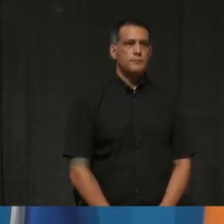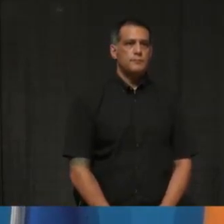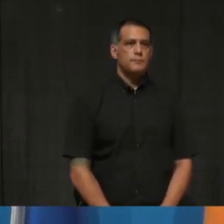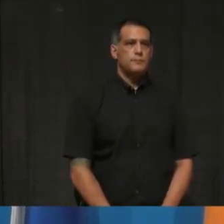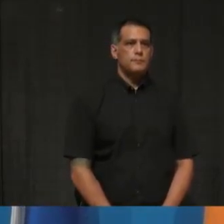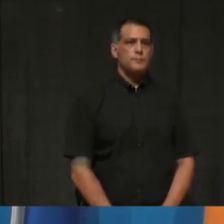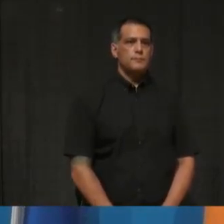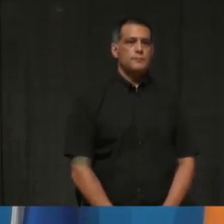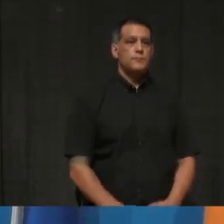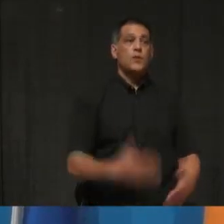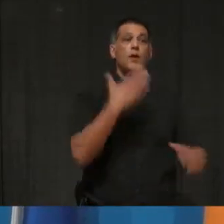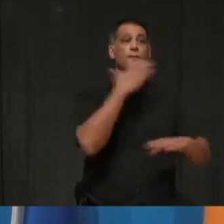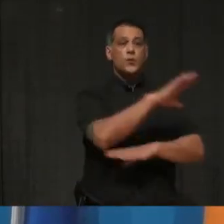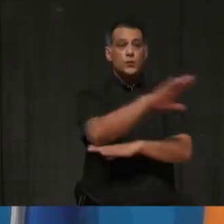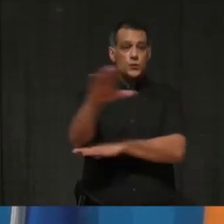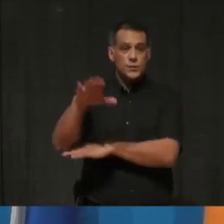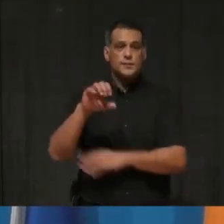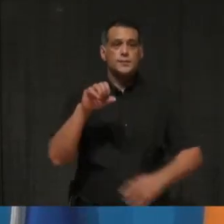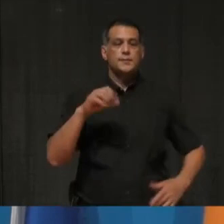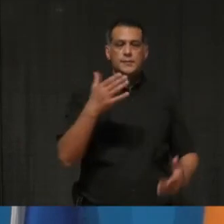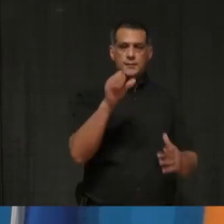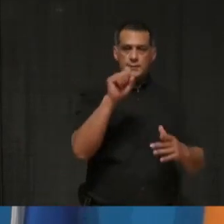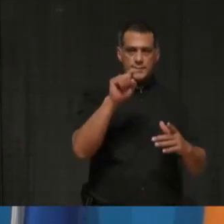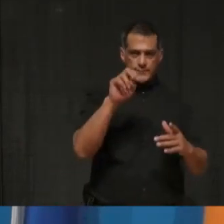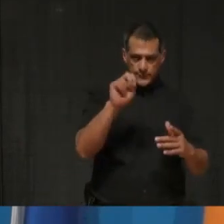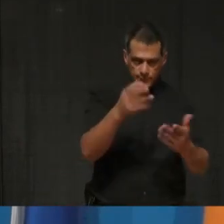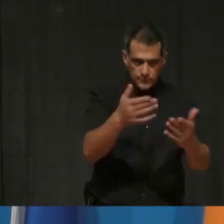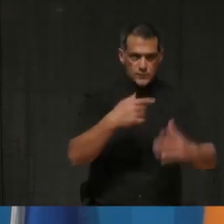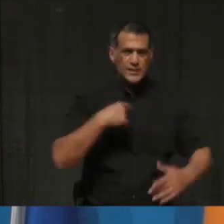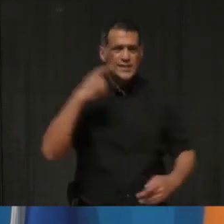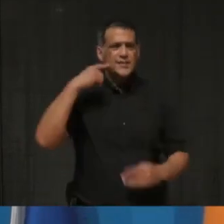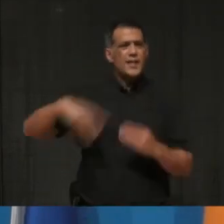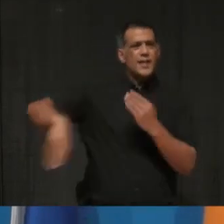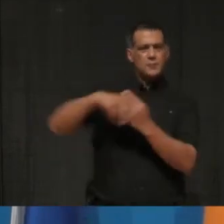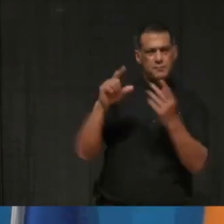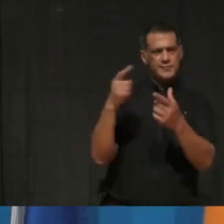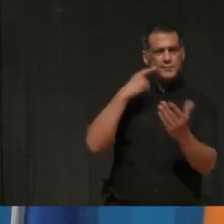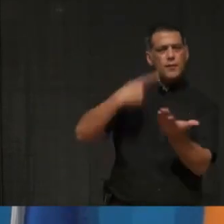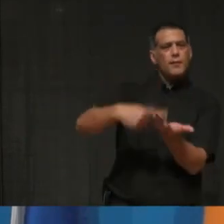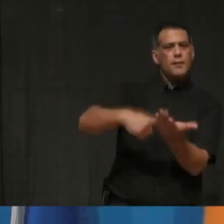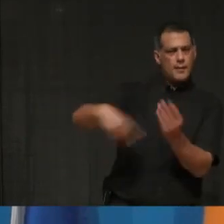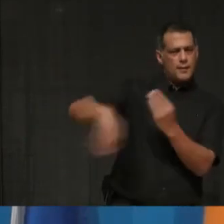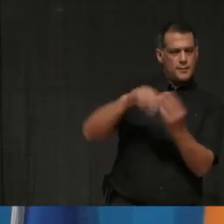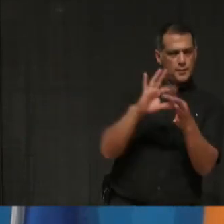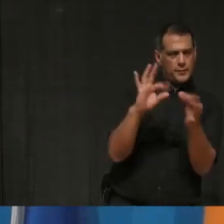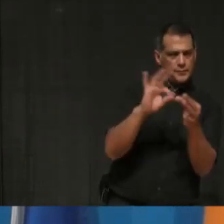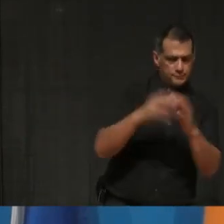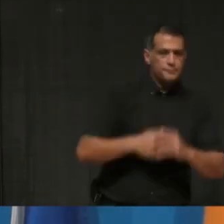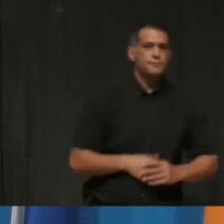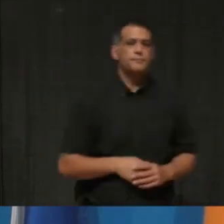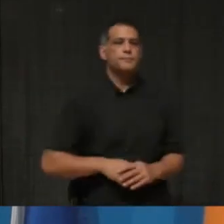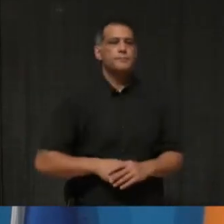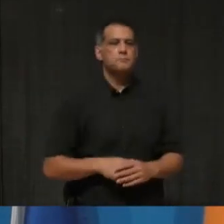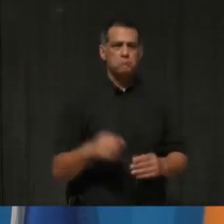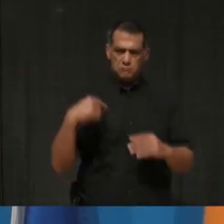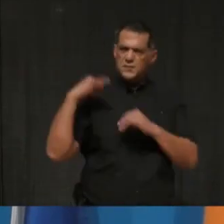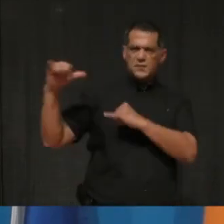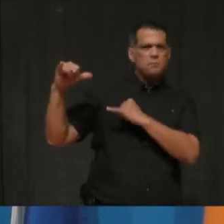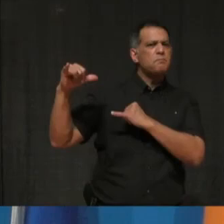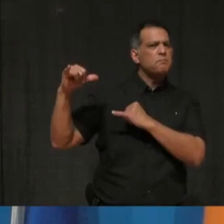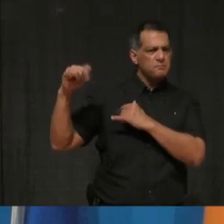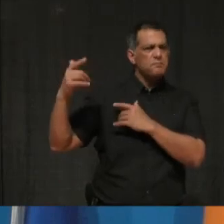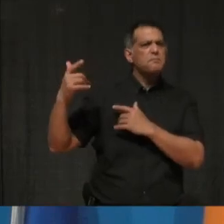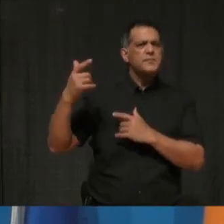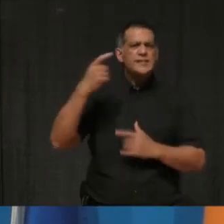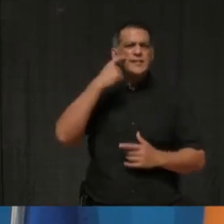Hi, good afternoon, Steve. Uh, yeah, just to build on, uh, Mayor Crombie's comments. Um, I, I echo her sentiments. I was very pleased